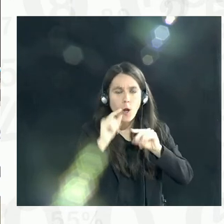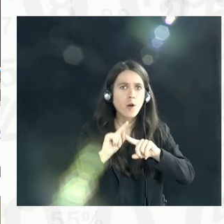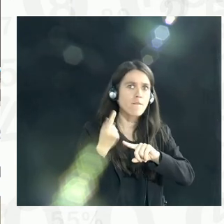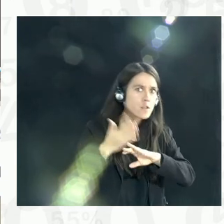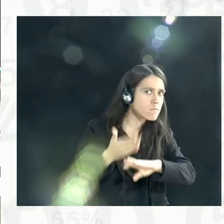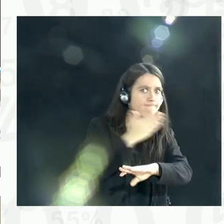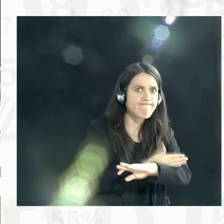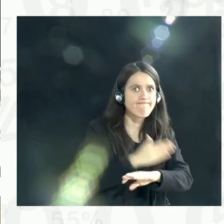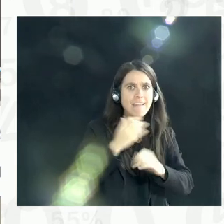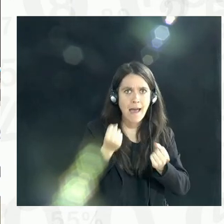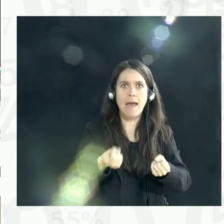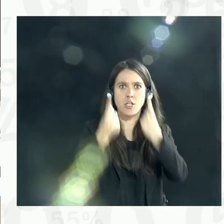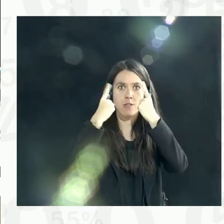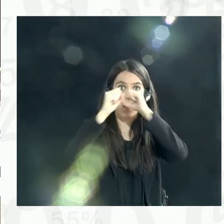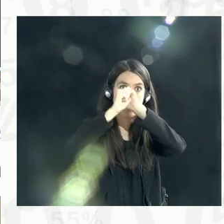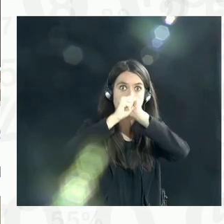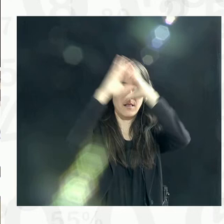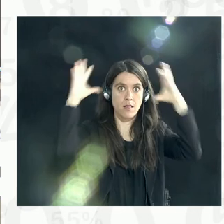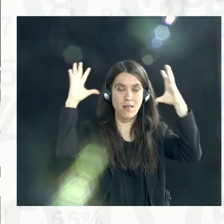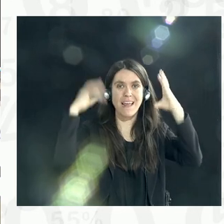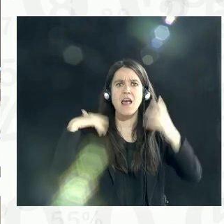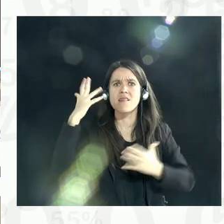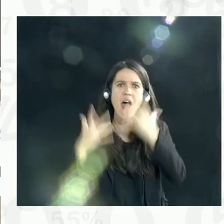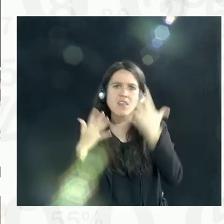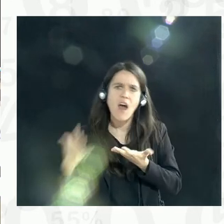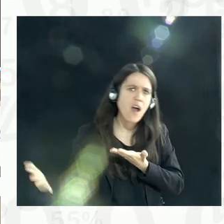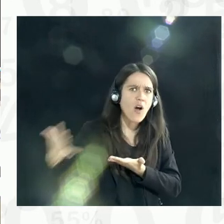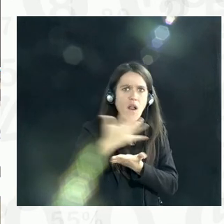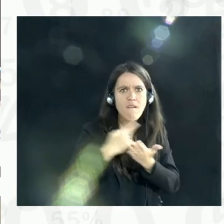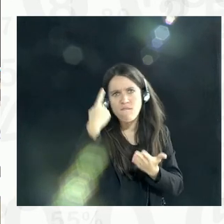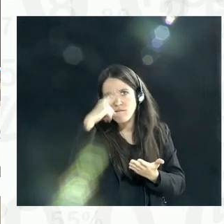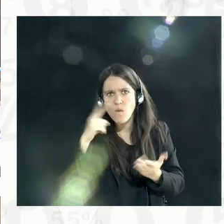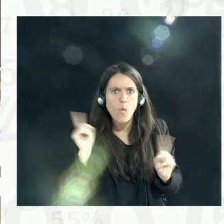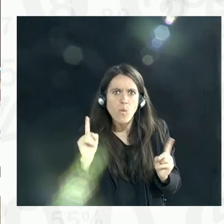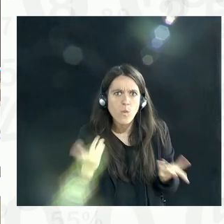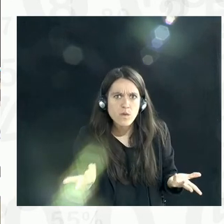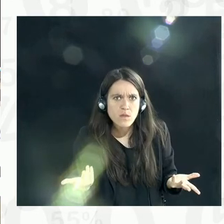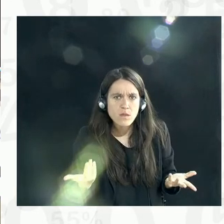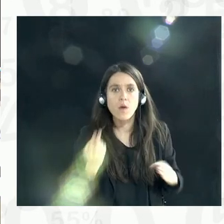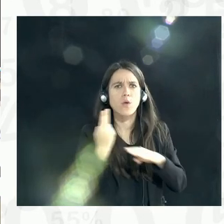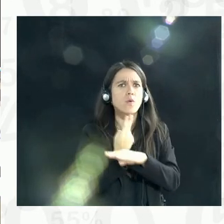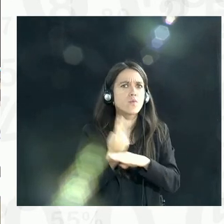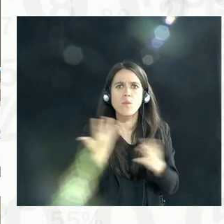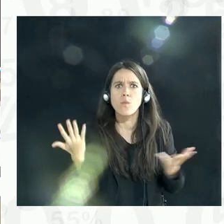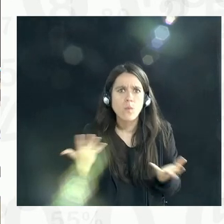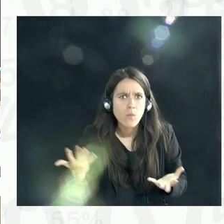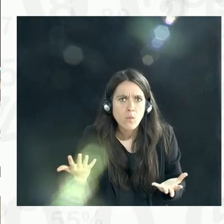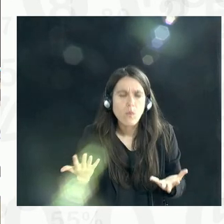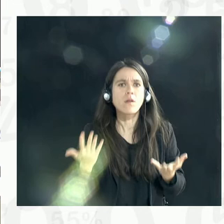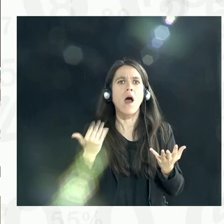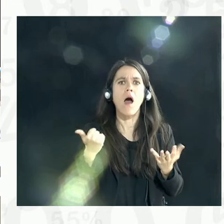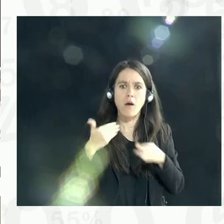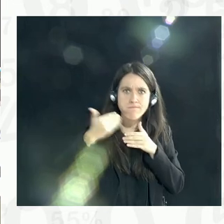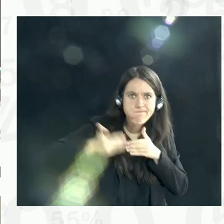them to fully understand why data is being collected, how this data is going to be used, how regularly will this data be